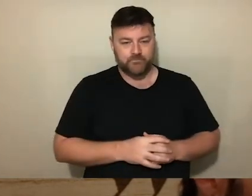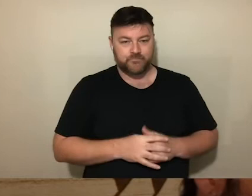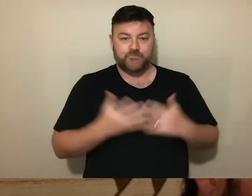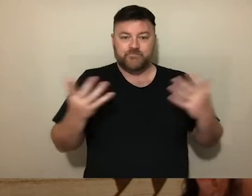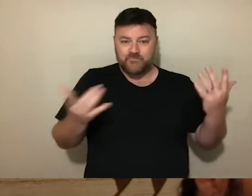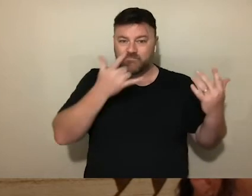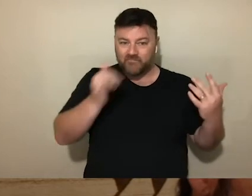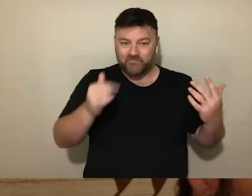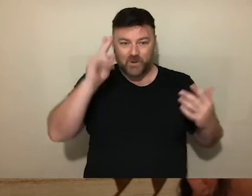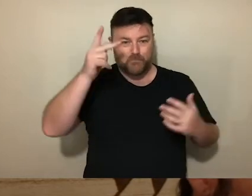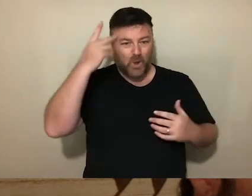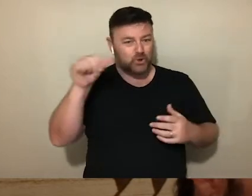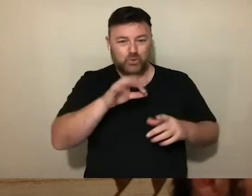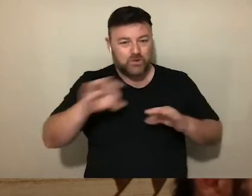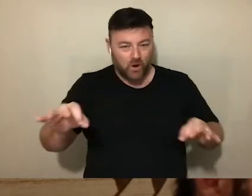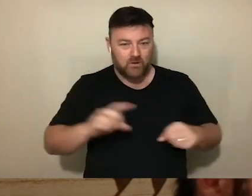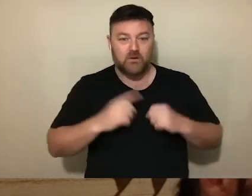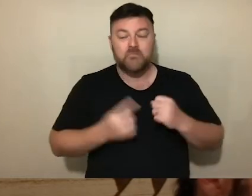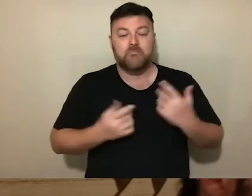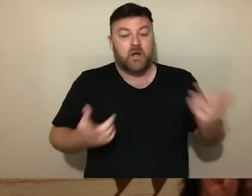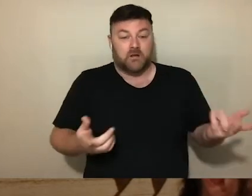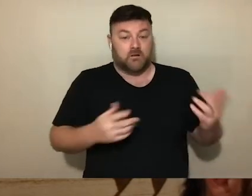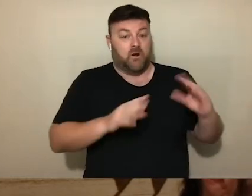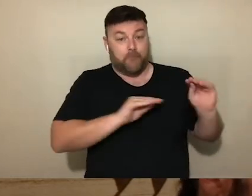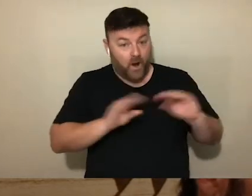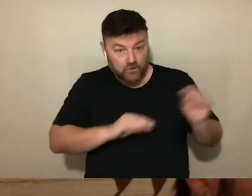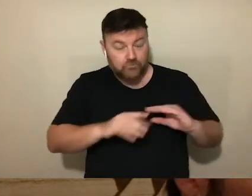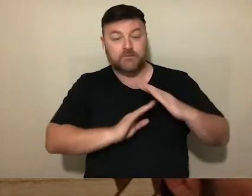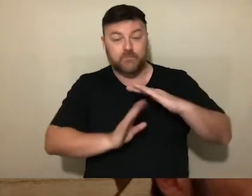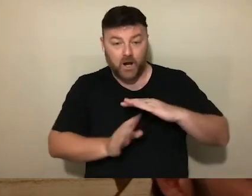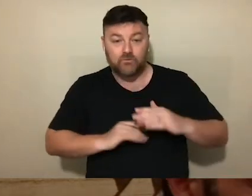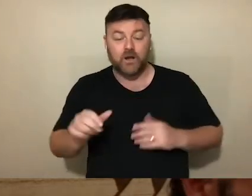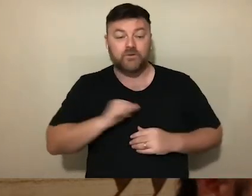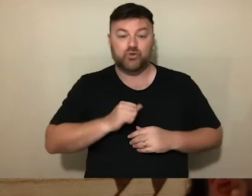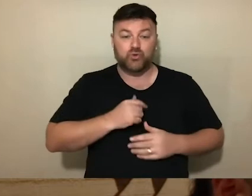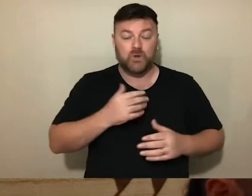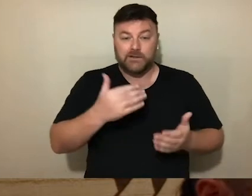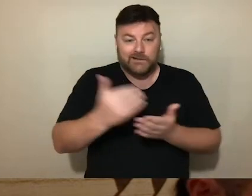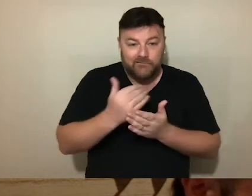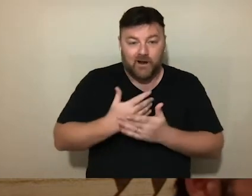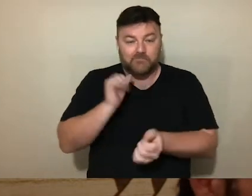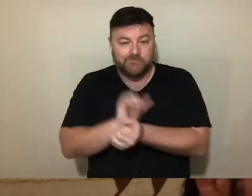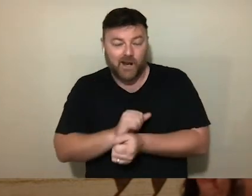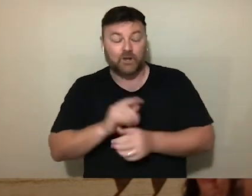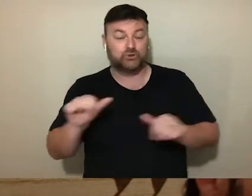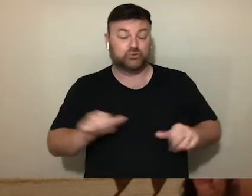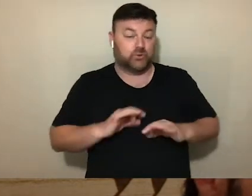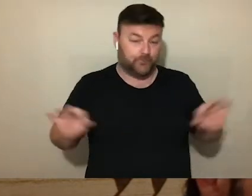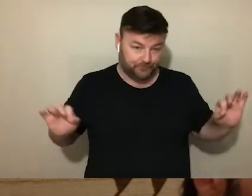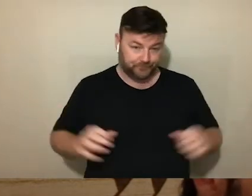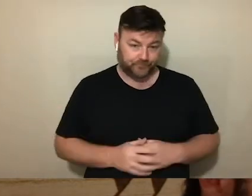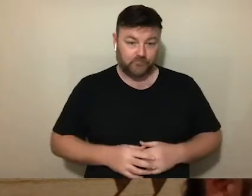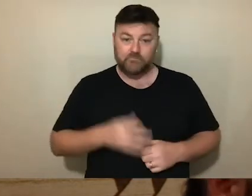of such politics in terms of migrants' precarity, confinement, and even exposure to death. Rather than being a stark